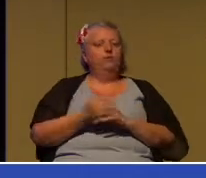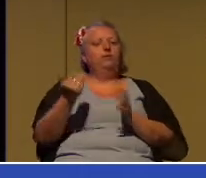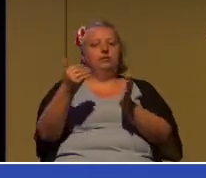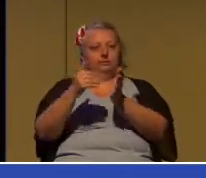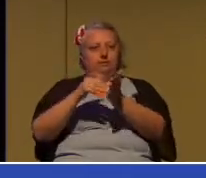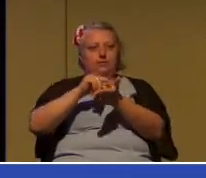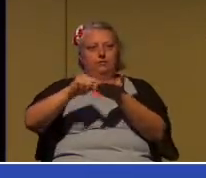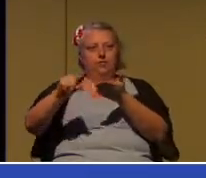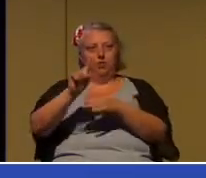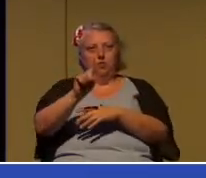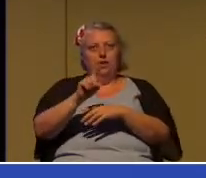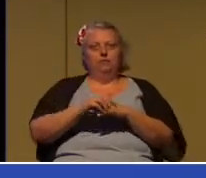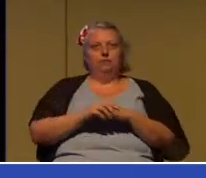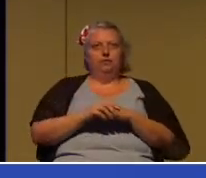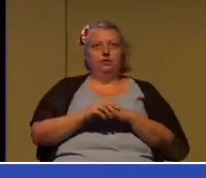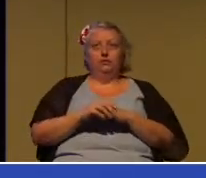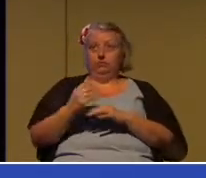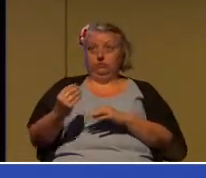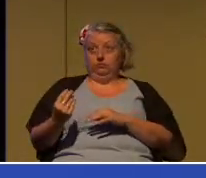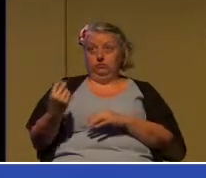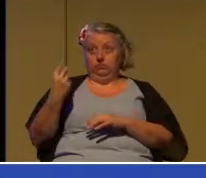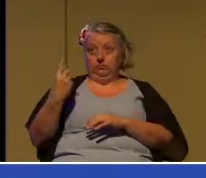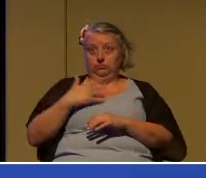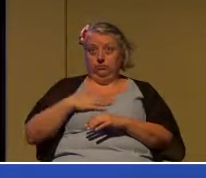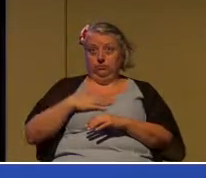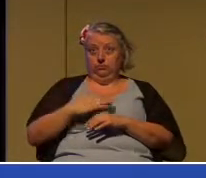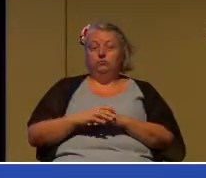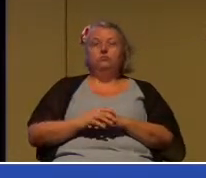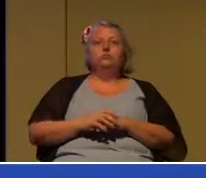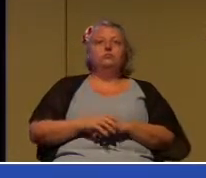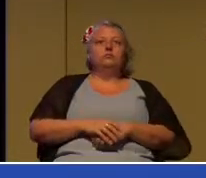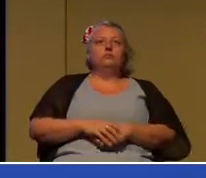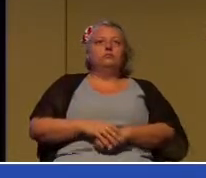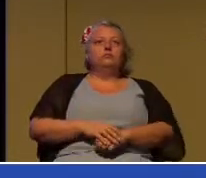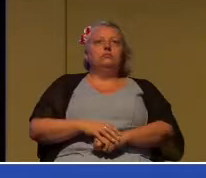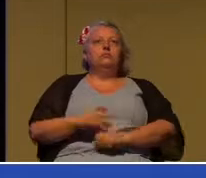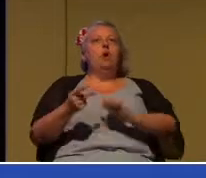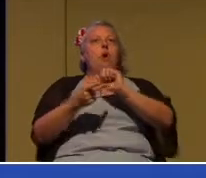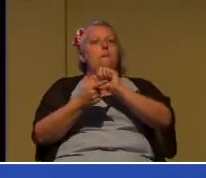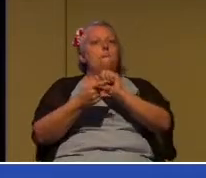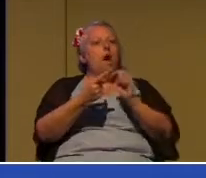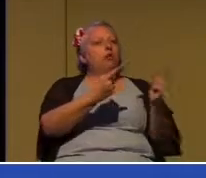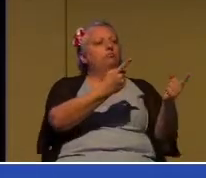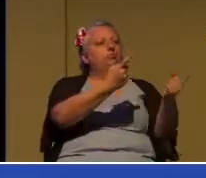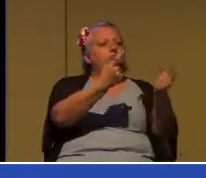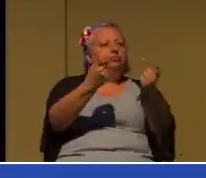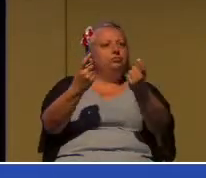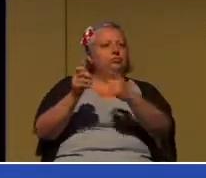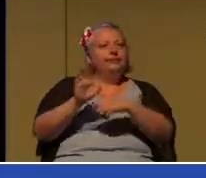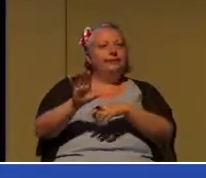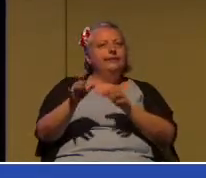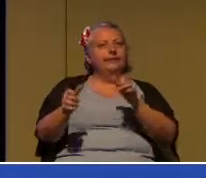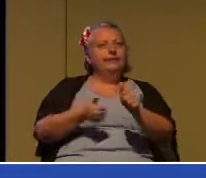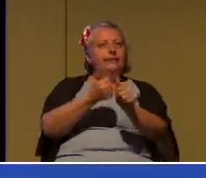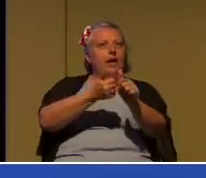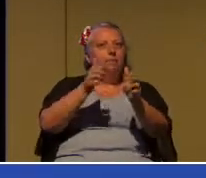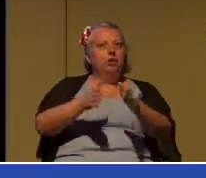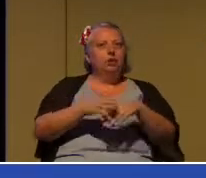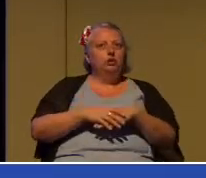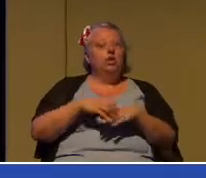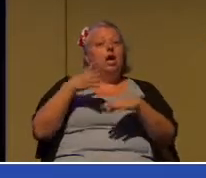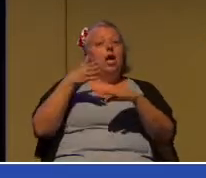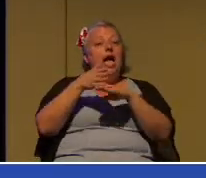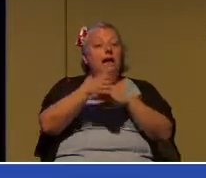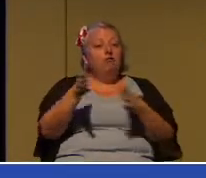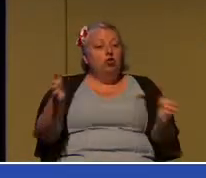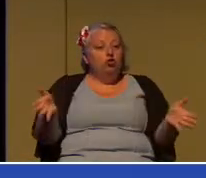one, if we can get that up. Paul sent for the disciples, and after encouraging